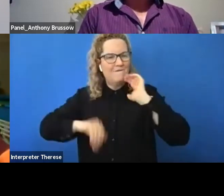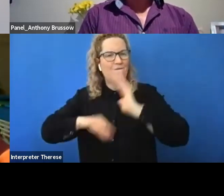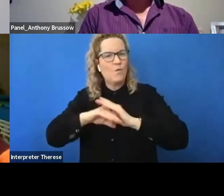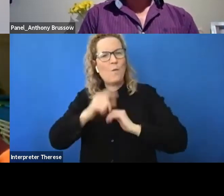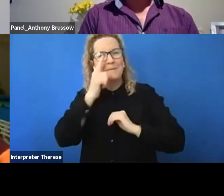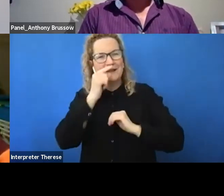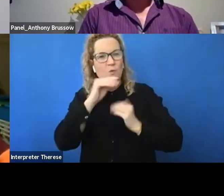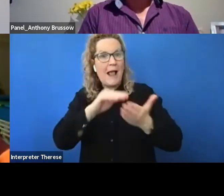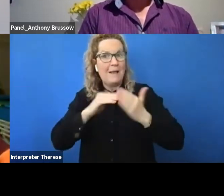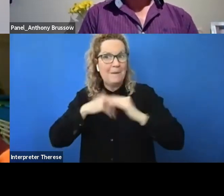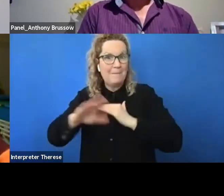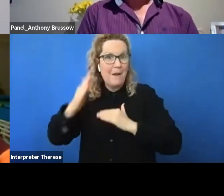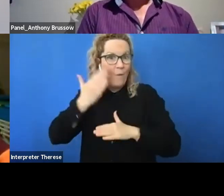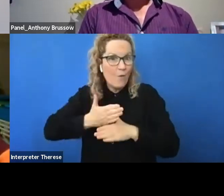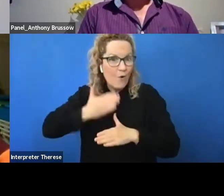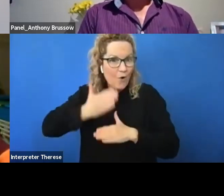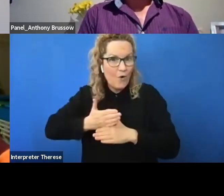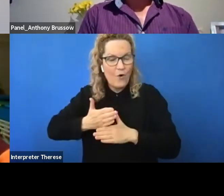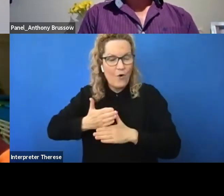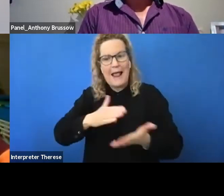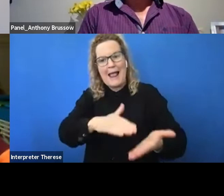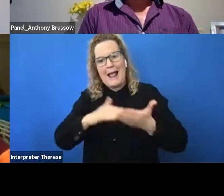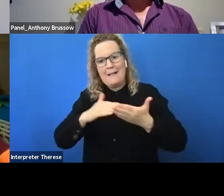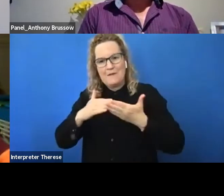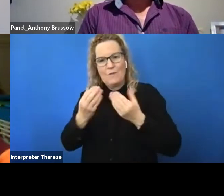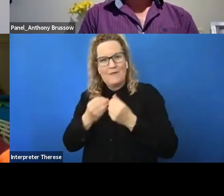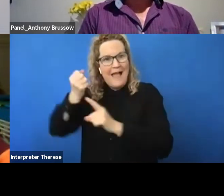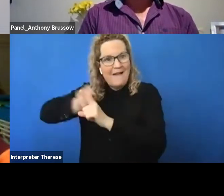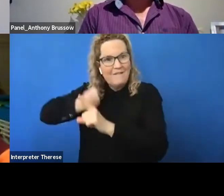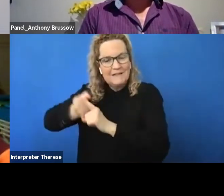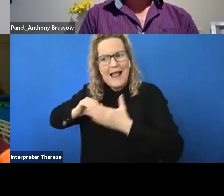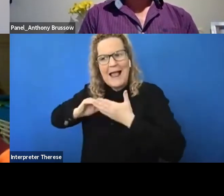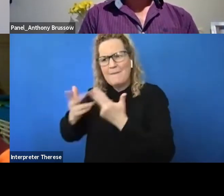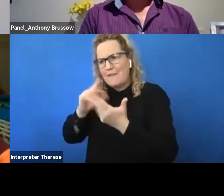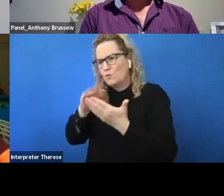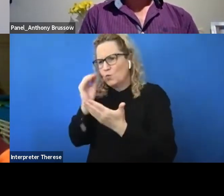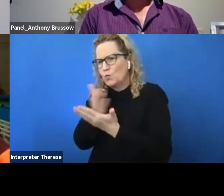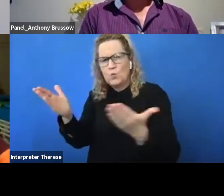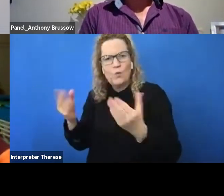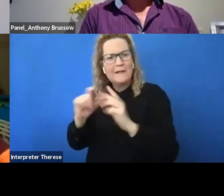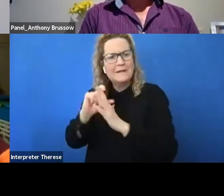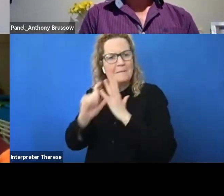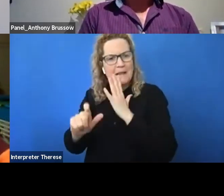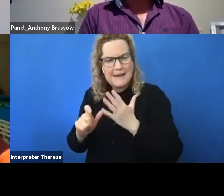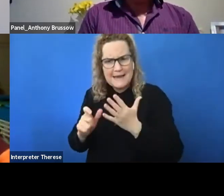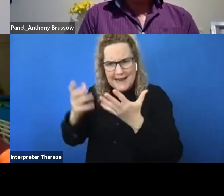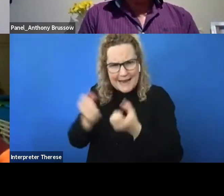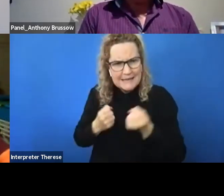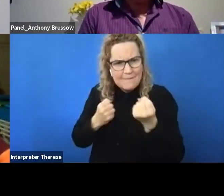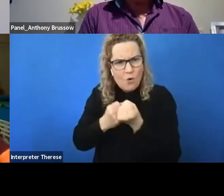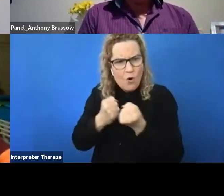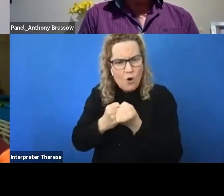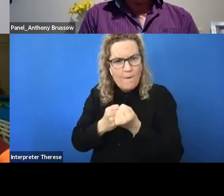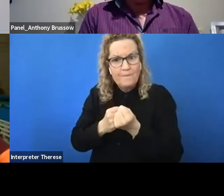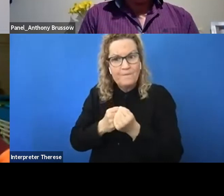my career and advocacy to help other students with a disability, get support and make that transition from education